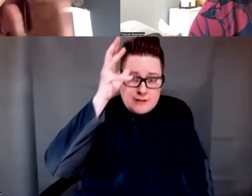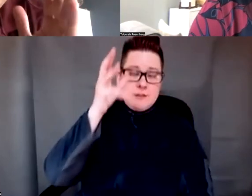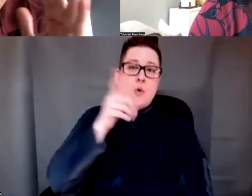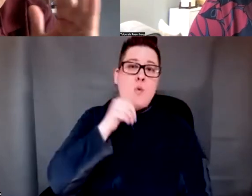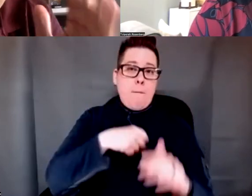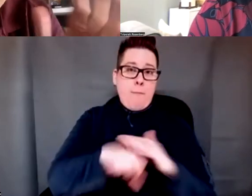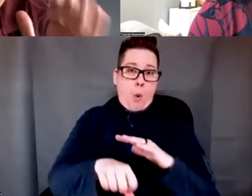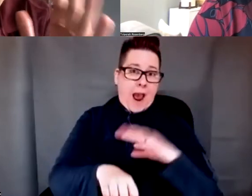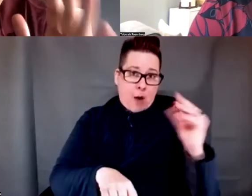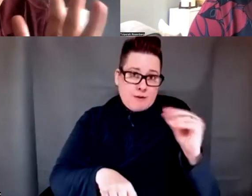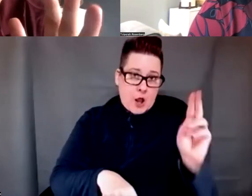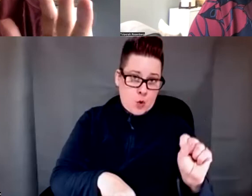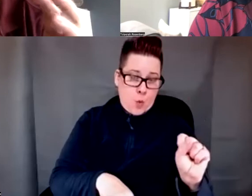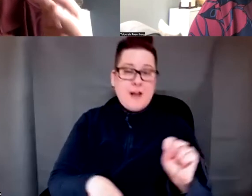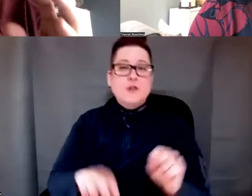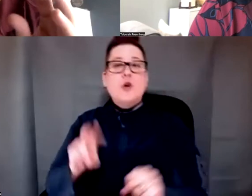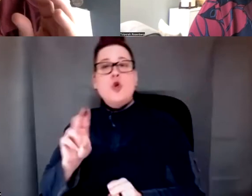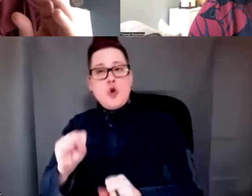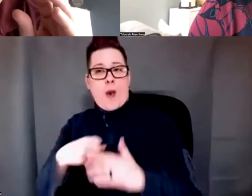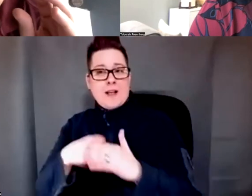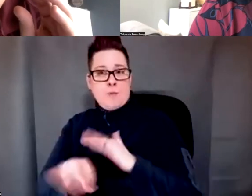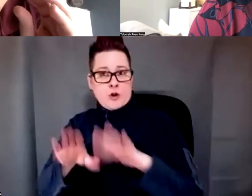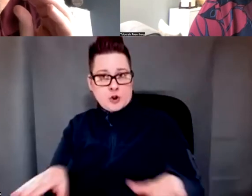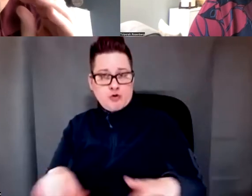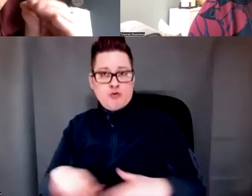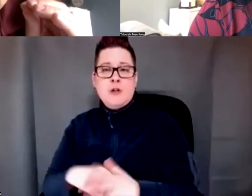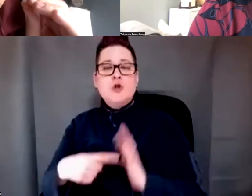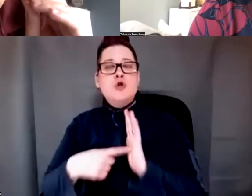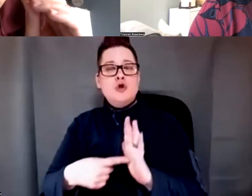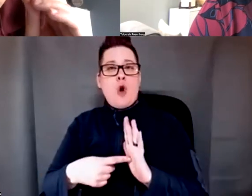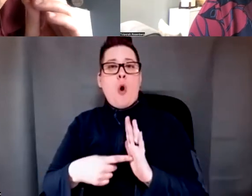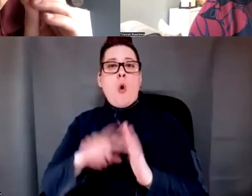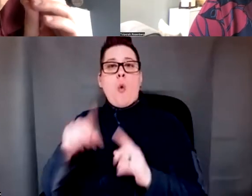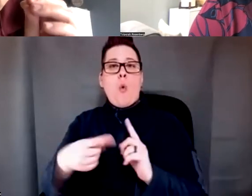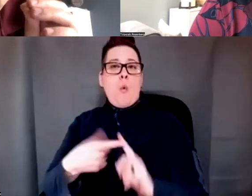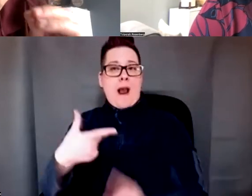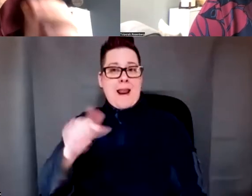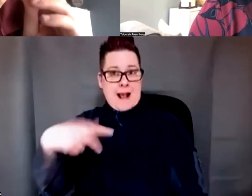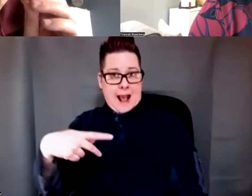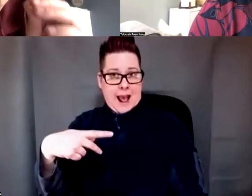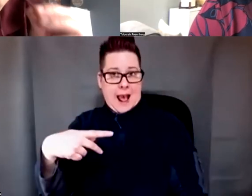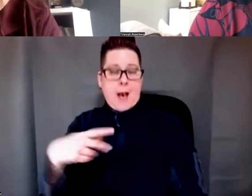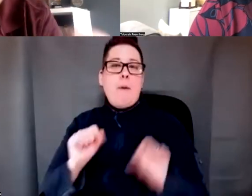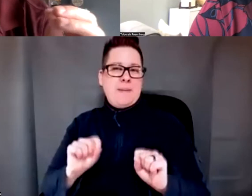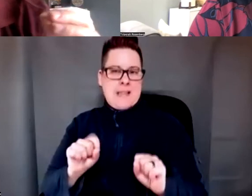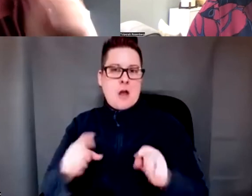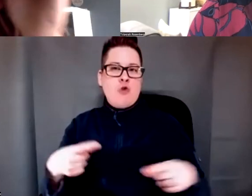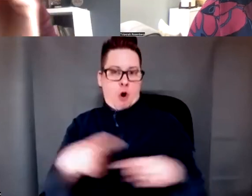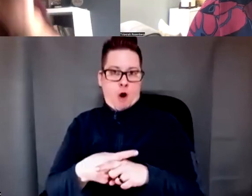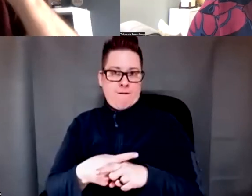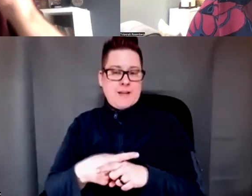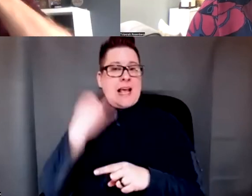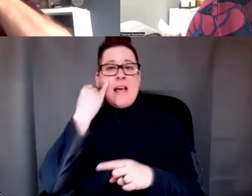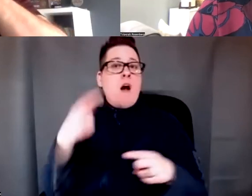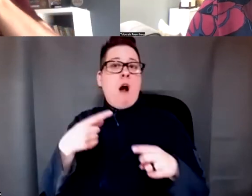United States and U.S.-born youth, they show us that whenever there was a gap, there was a potential for conflict. And if there was conflict, there was